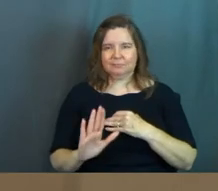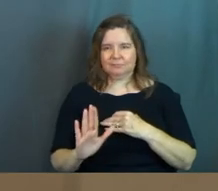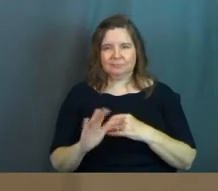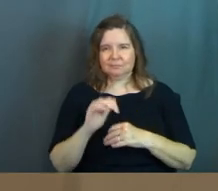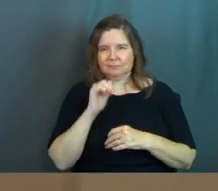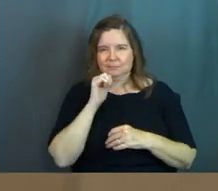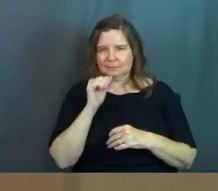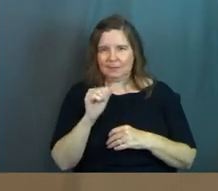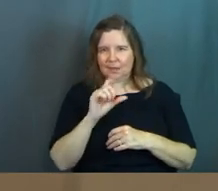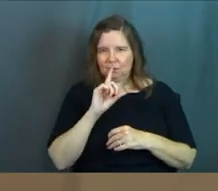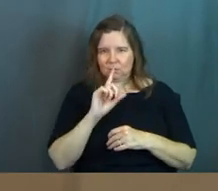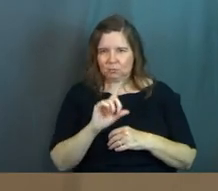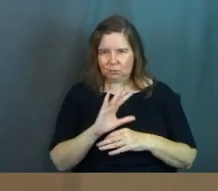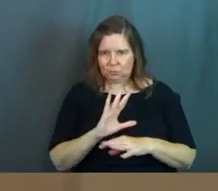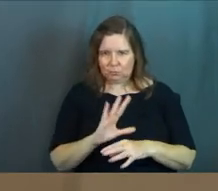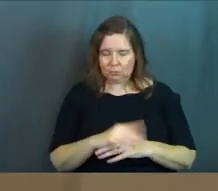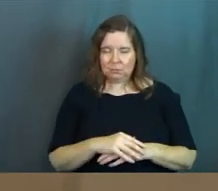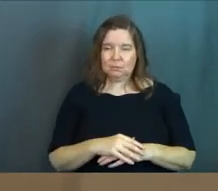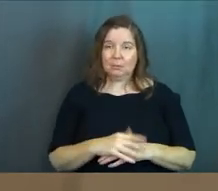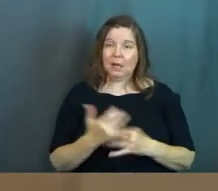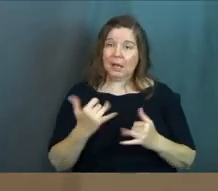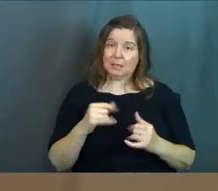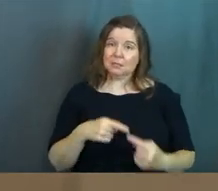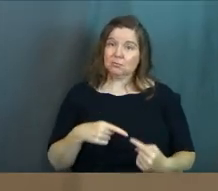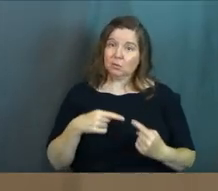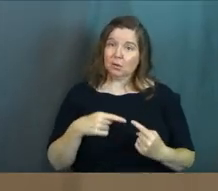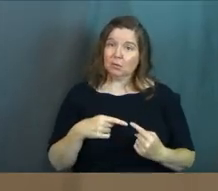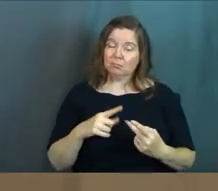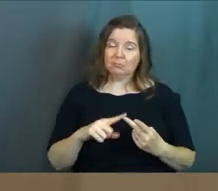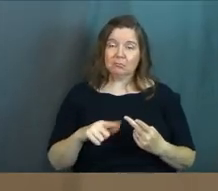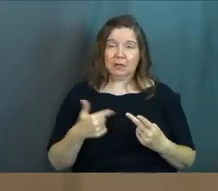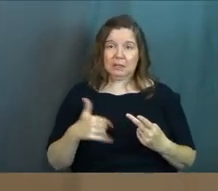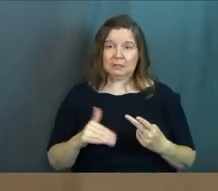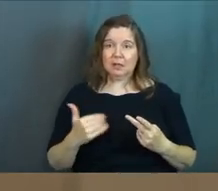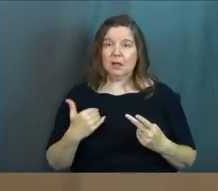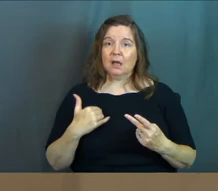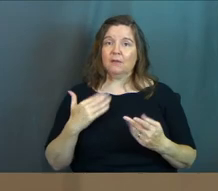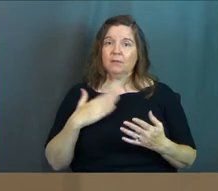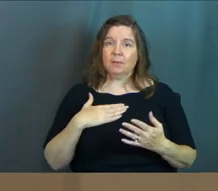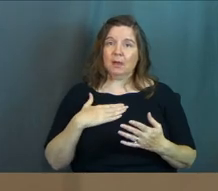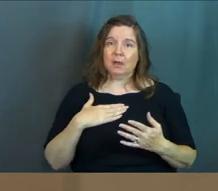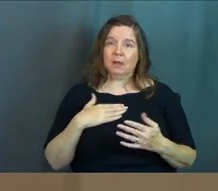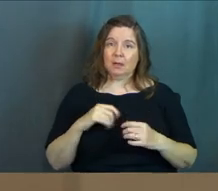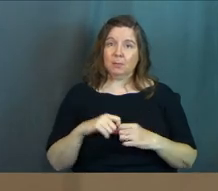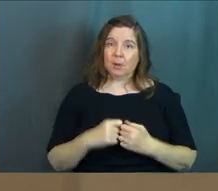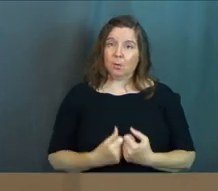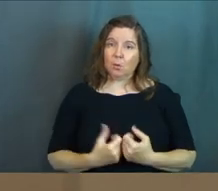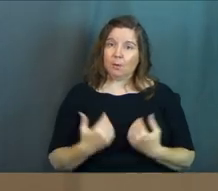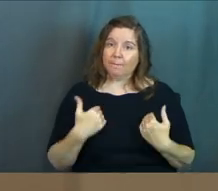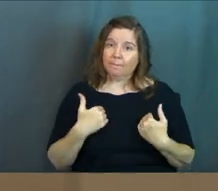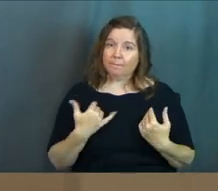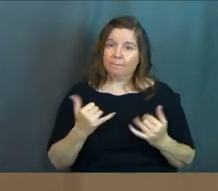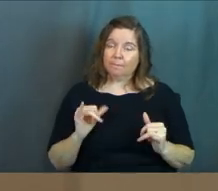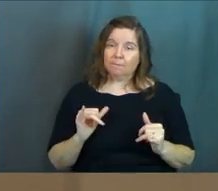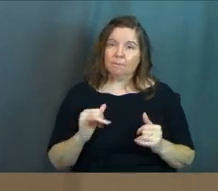that's not the case. I still struggle. I still have my brokenness.